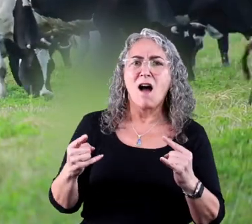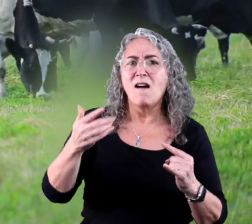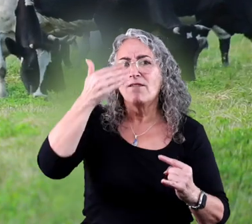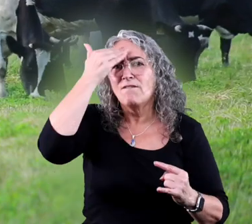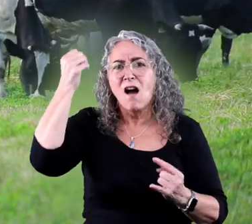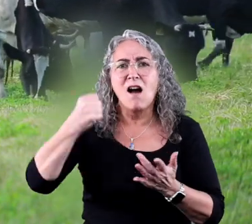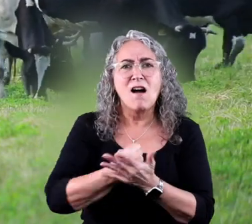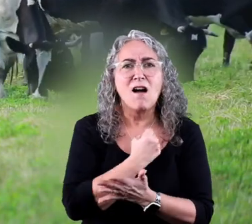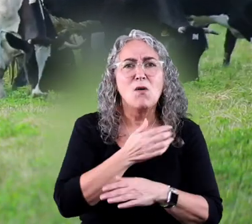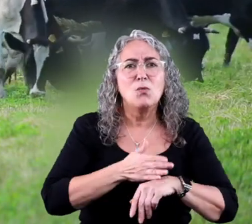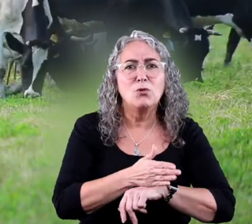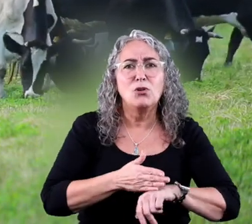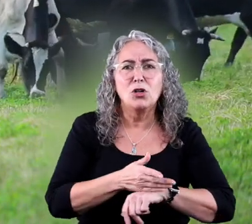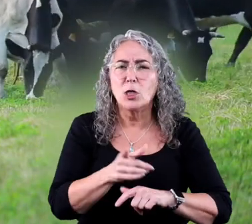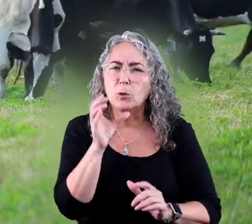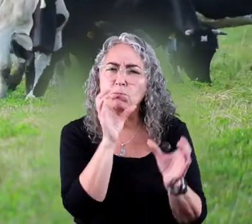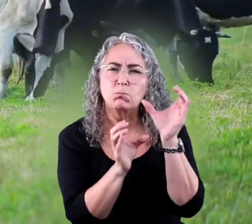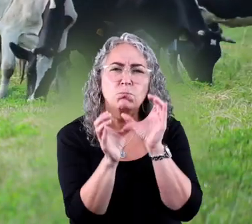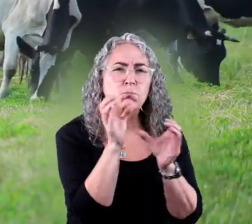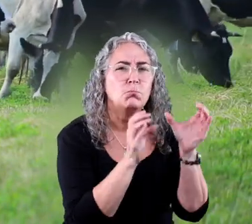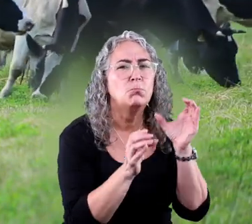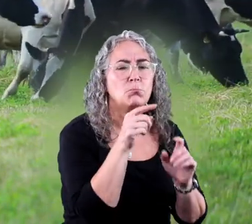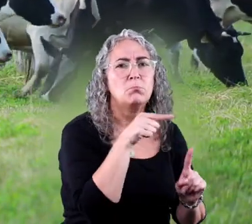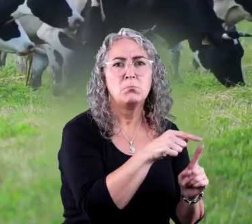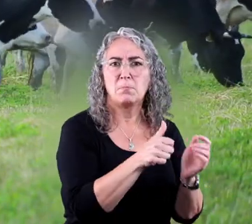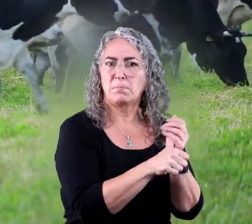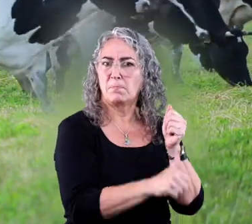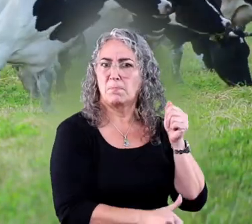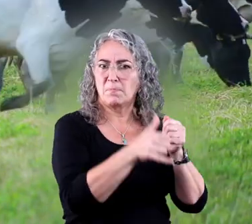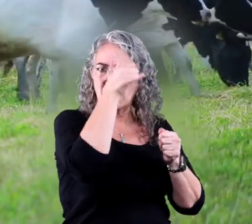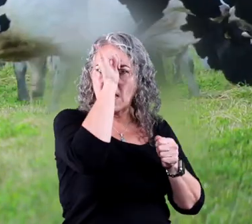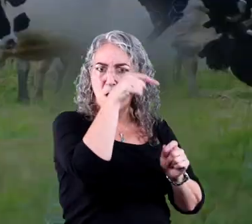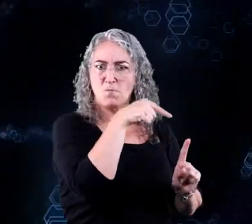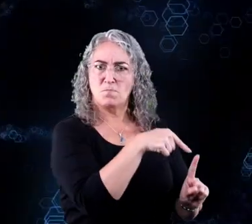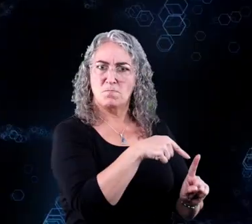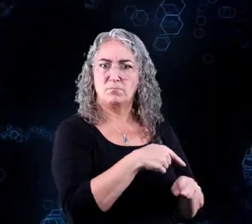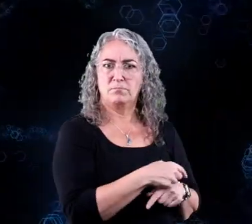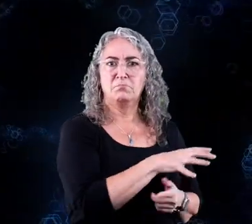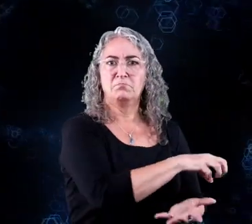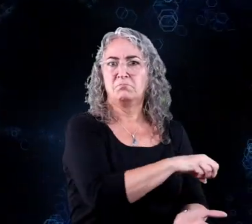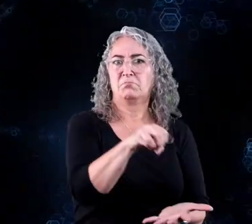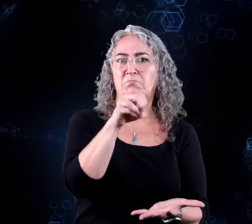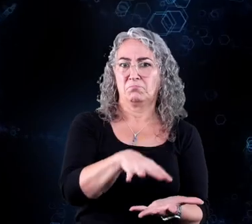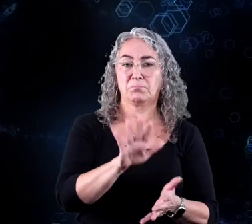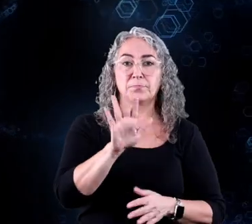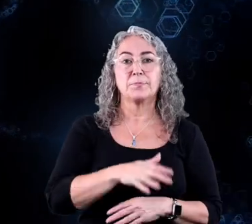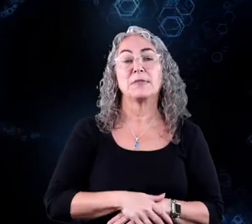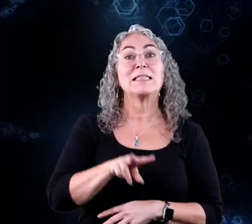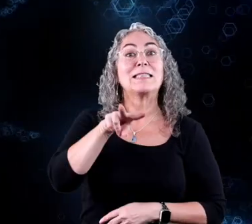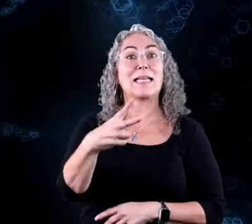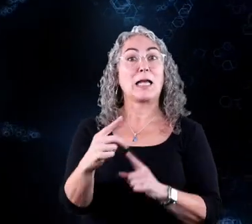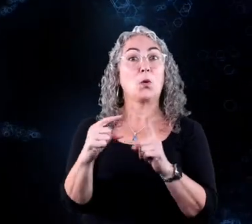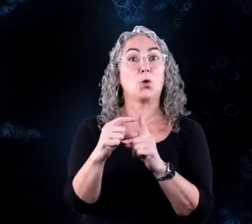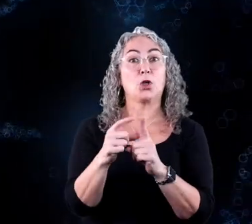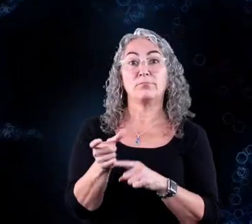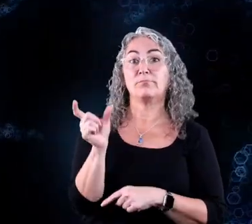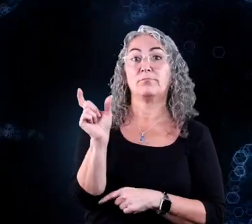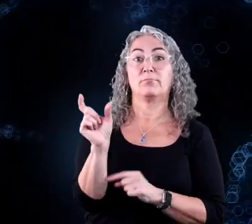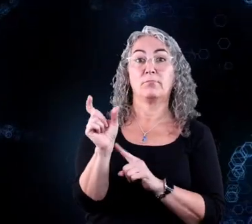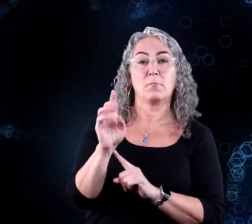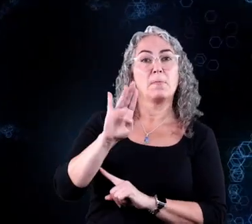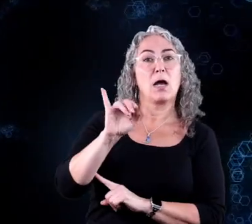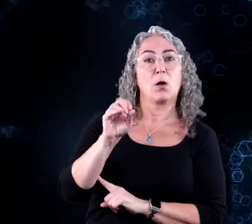camping and forget firewood, look for the nearest cow pasture. Now, let's take a look at our second bio word,